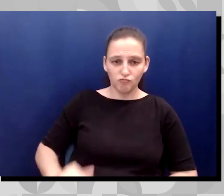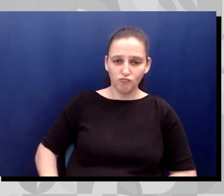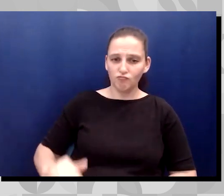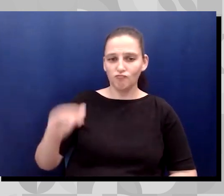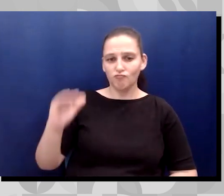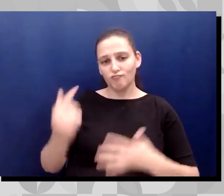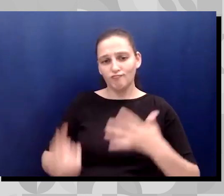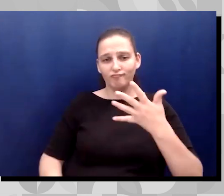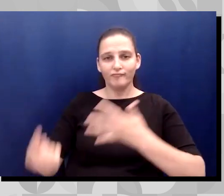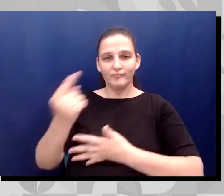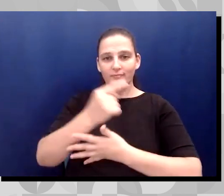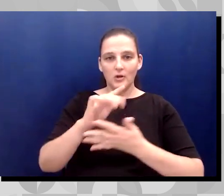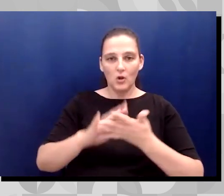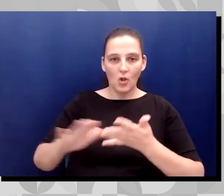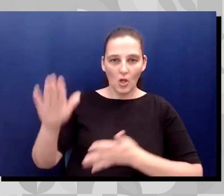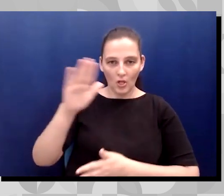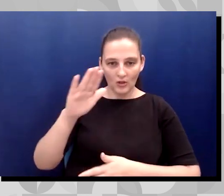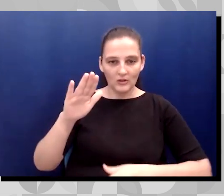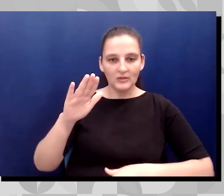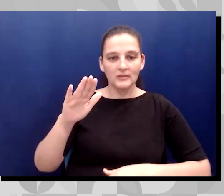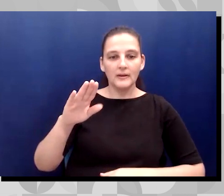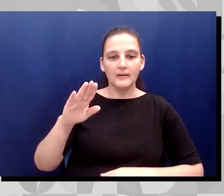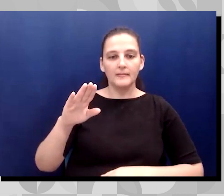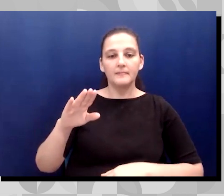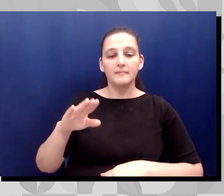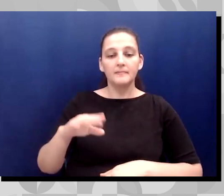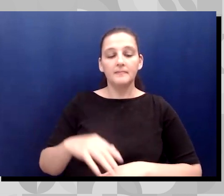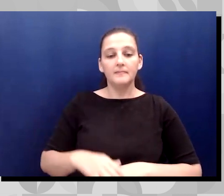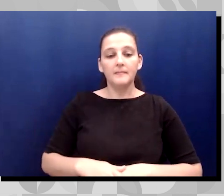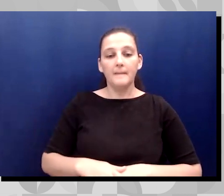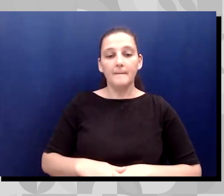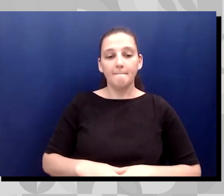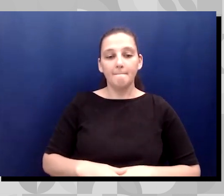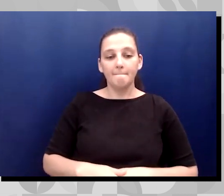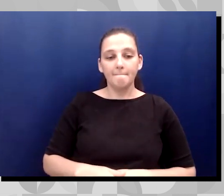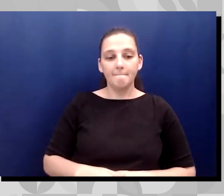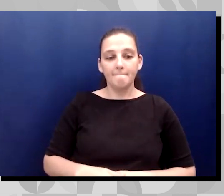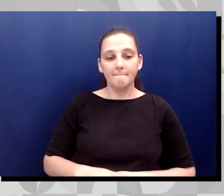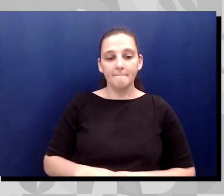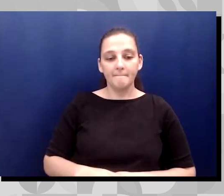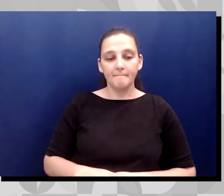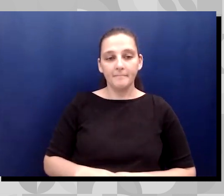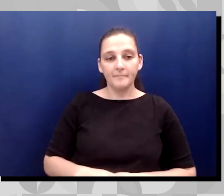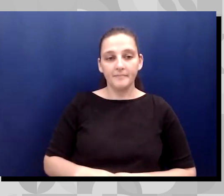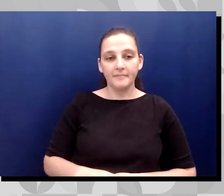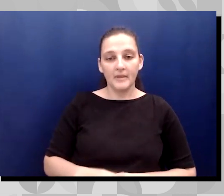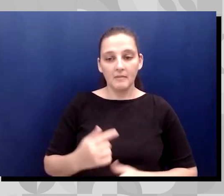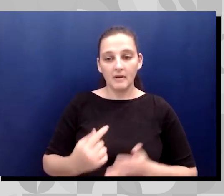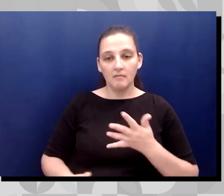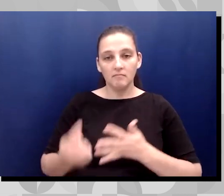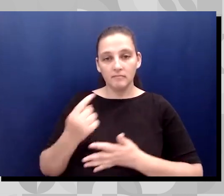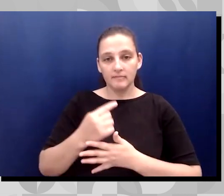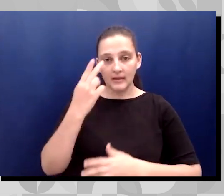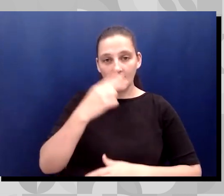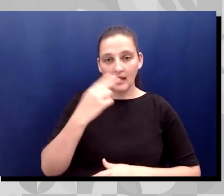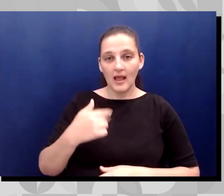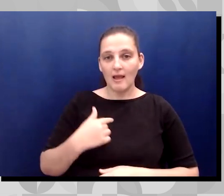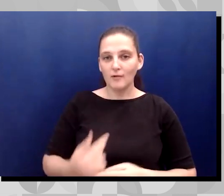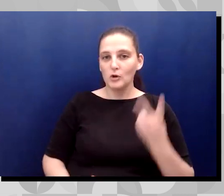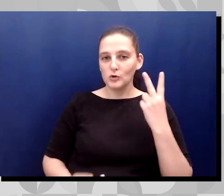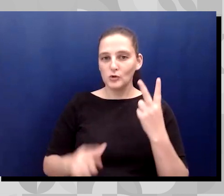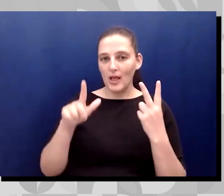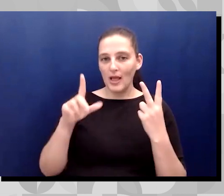undergrad. And in doing so, um, I had two learning disabilities that were overlooked. Um,